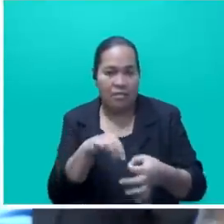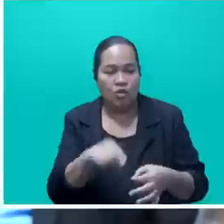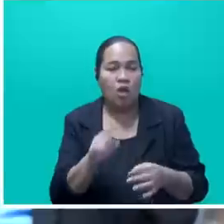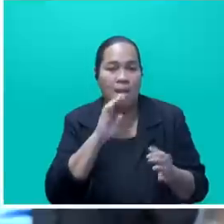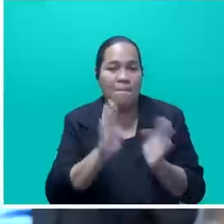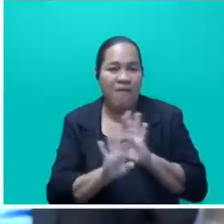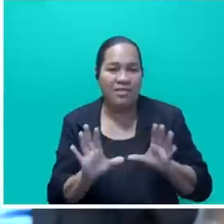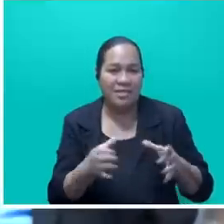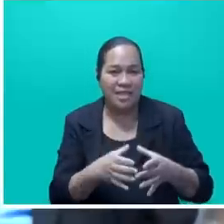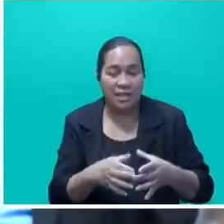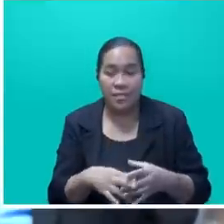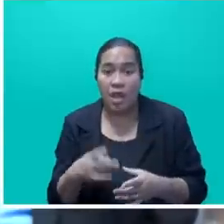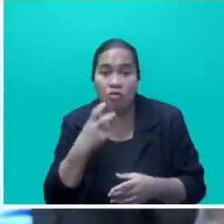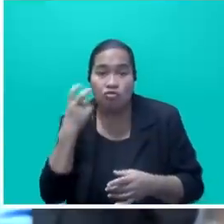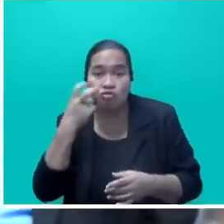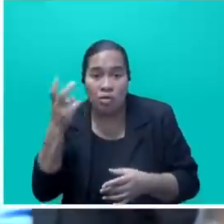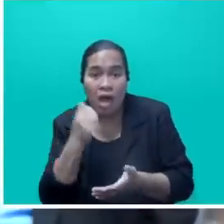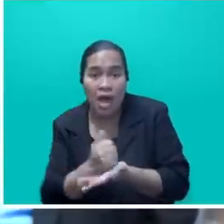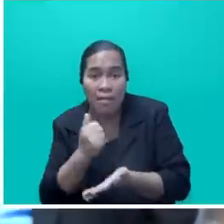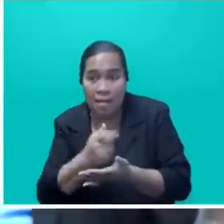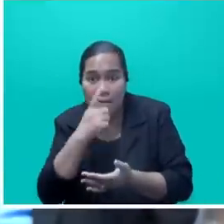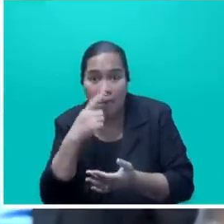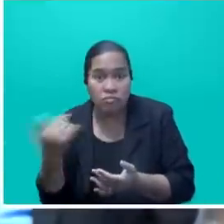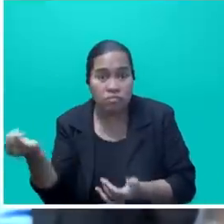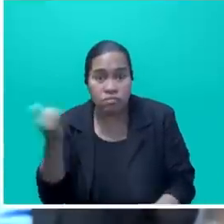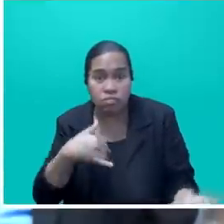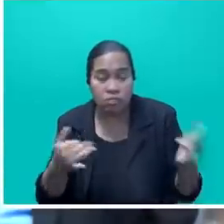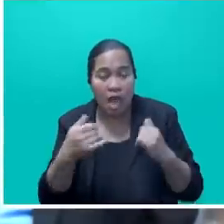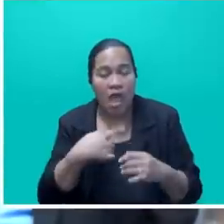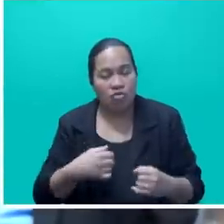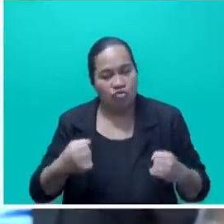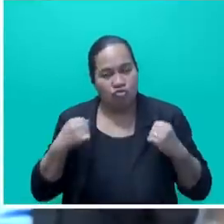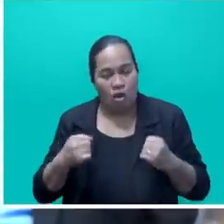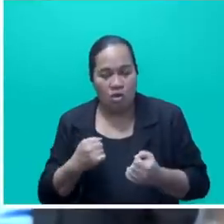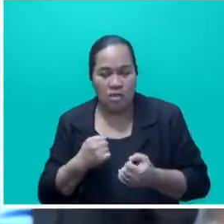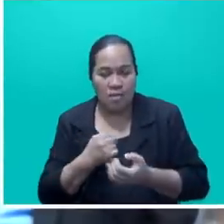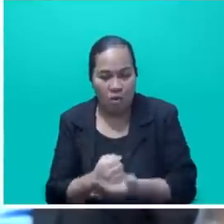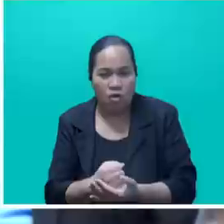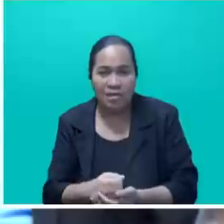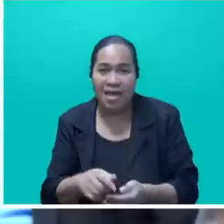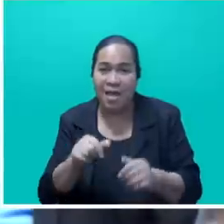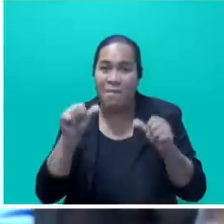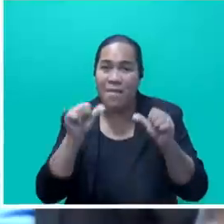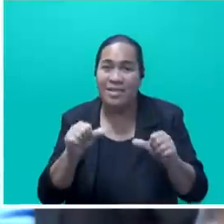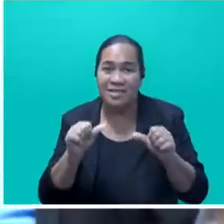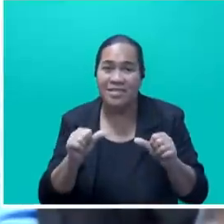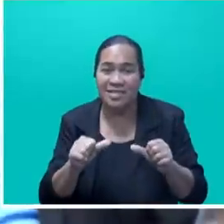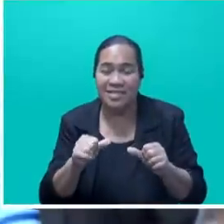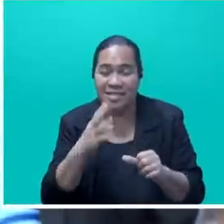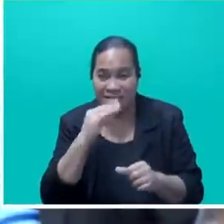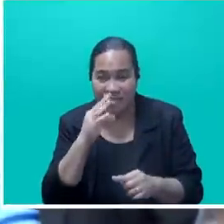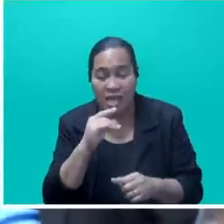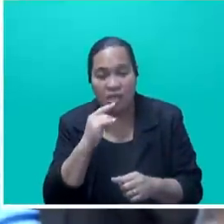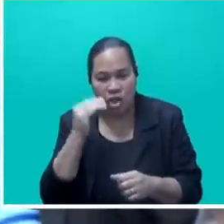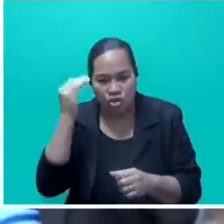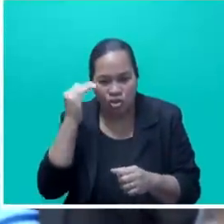On tourism numbers, Mr. Speaker, Sir, I strongly support His Excellency's statement that in the short-term economic outlook,